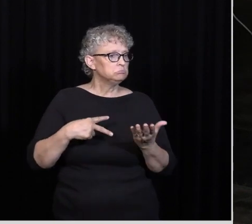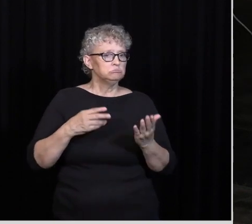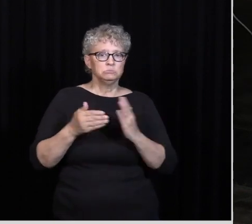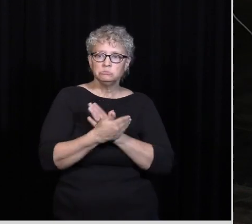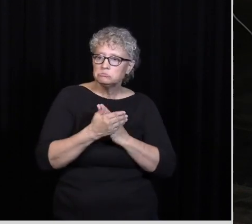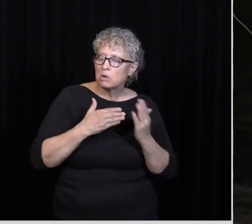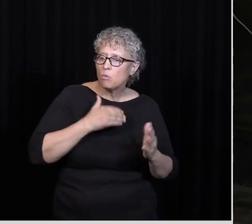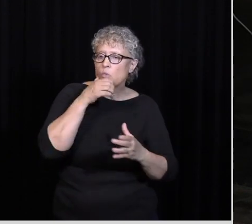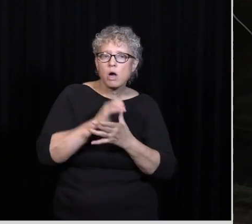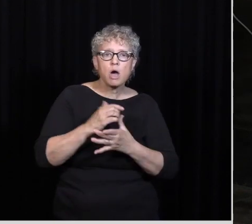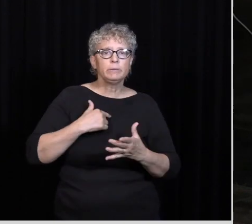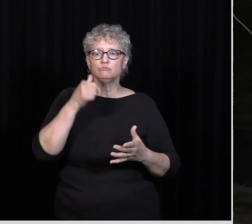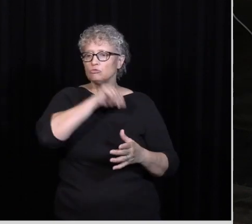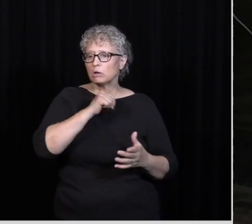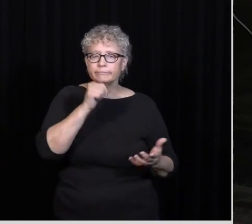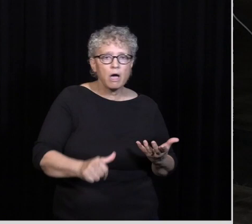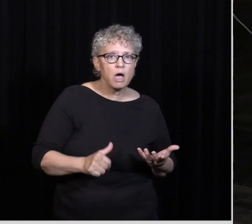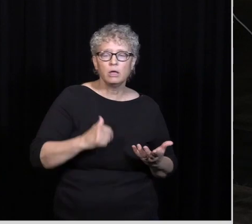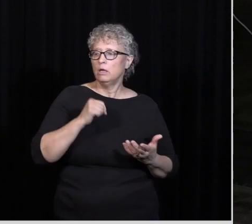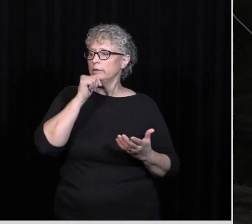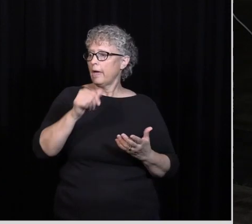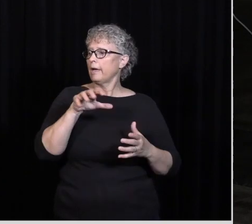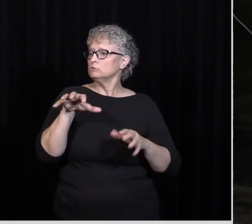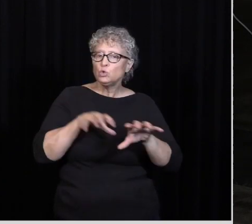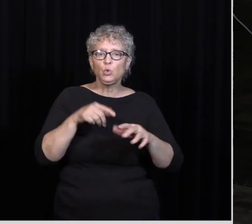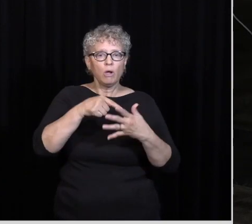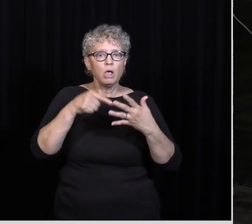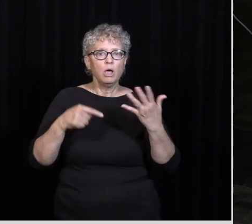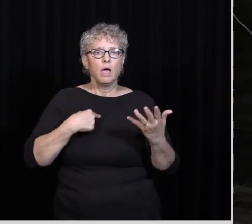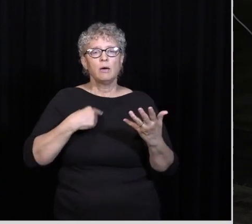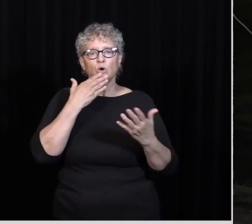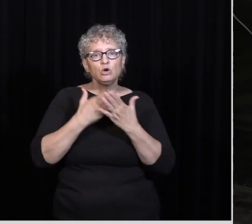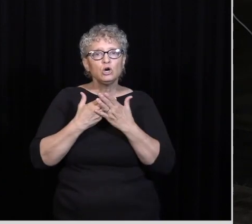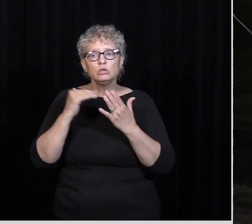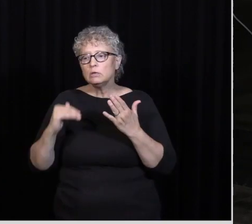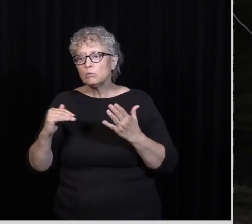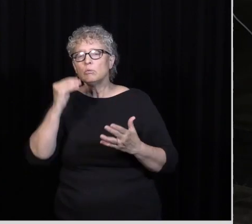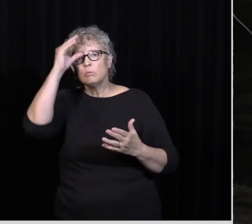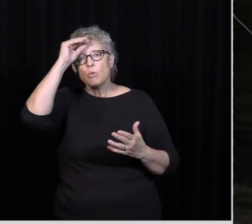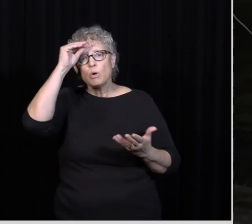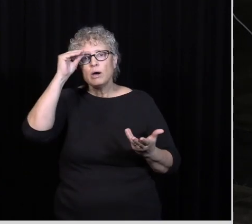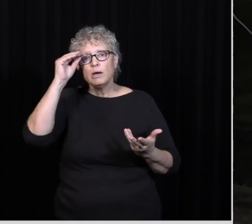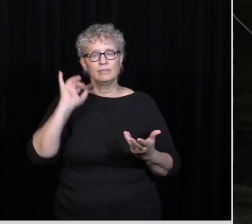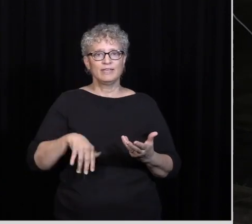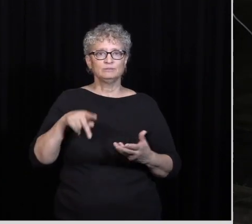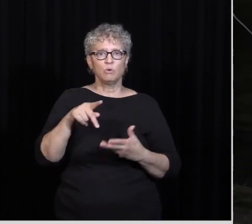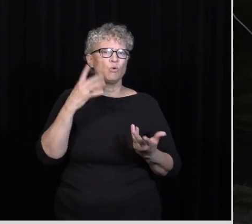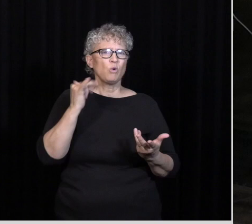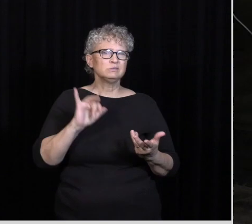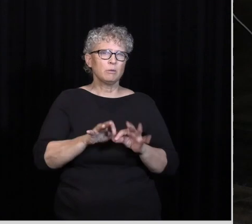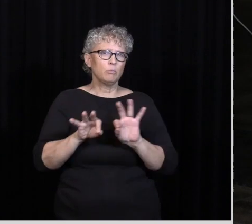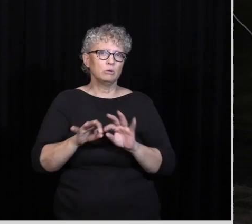gotten Drunk I've not Done this Or that Or like I've always Been a good Little boy That's Paul So why Why does this Matter